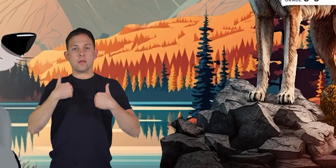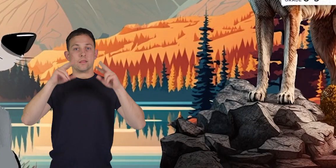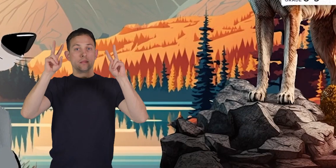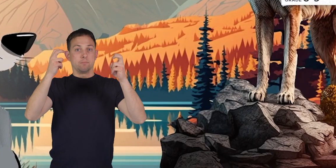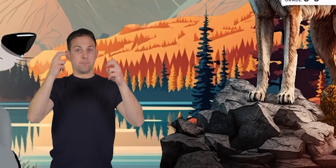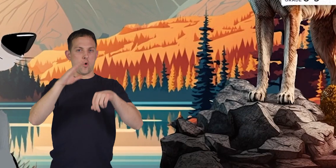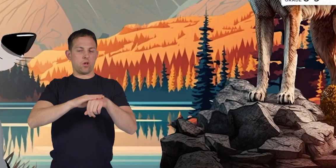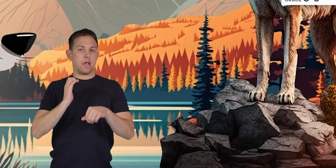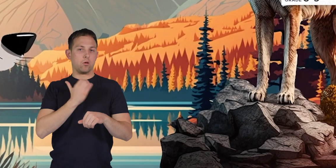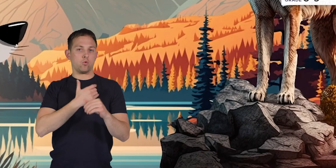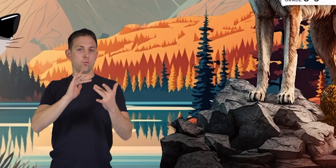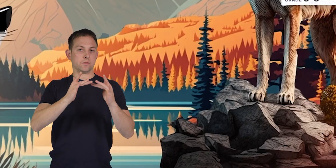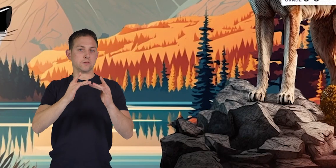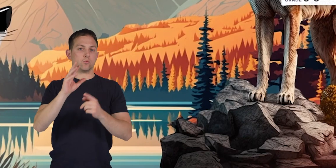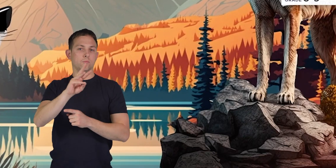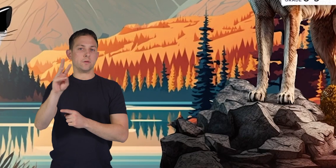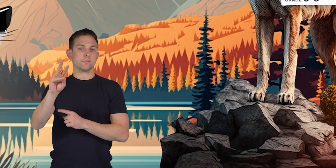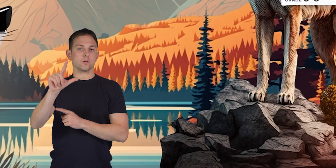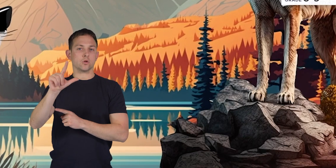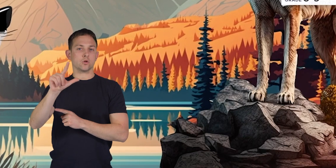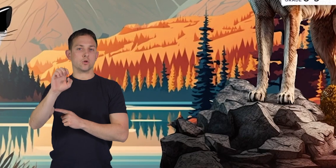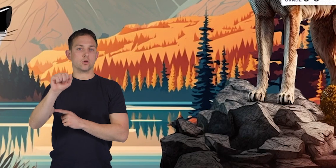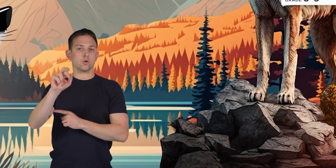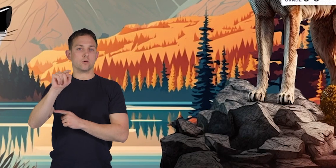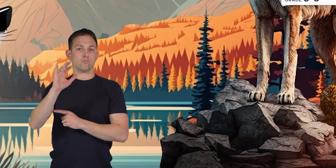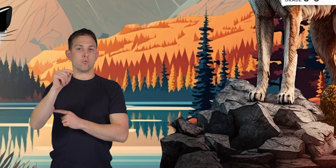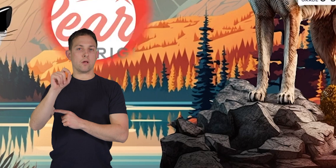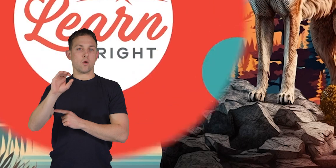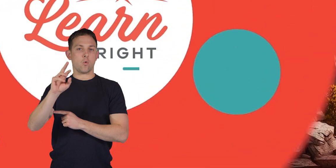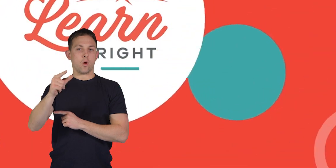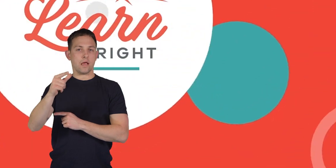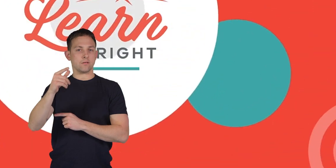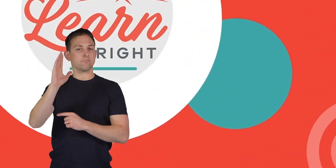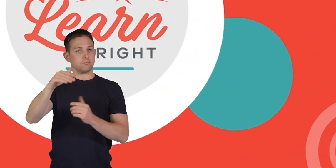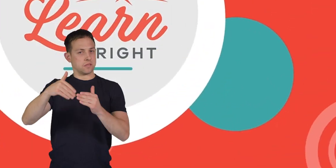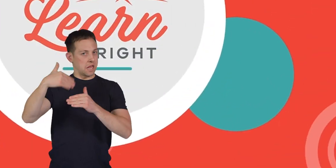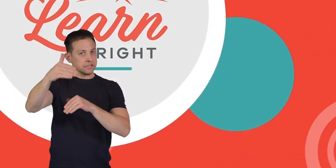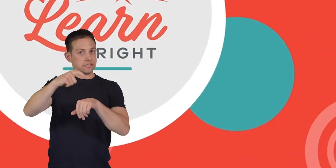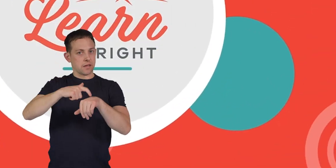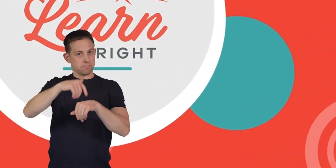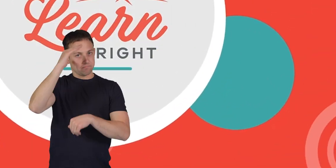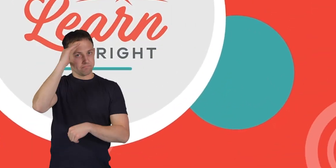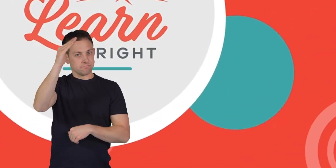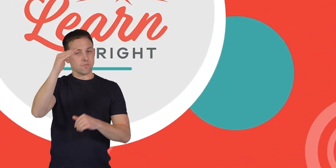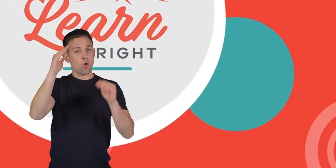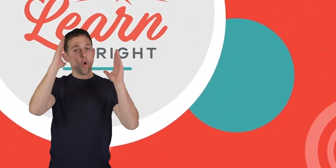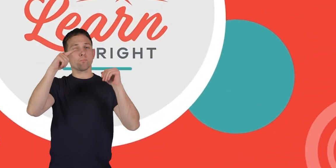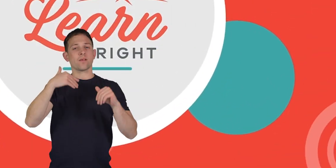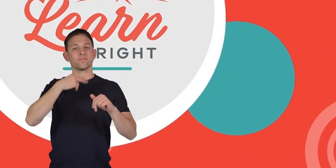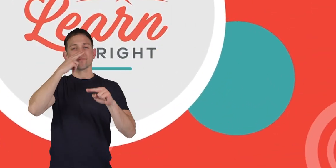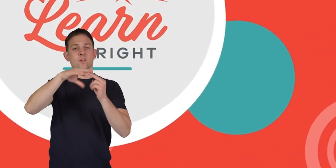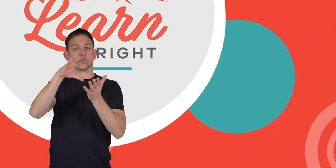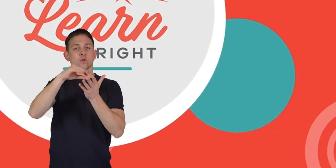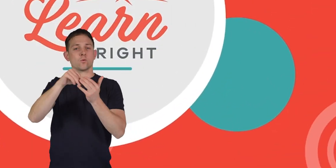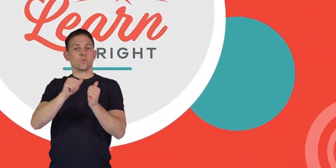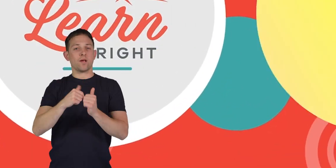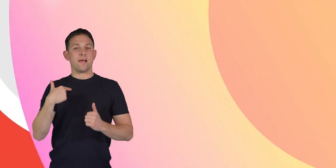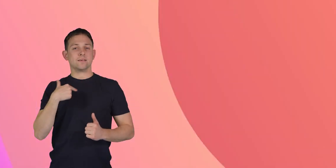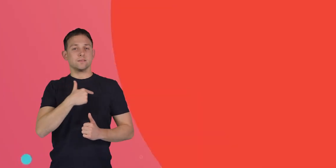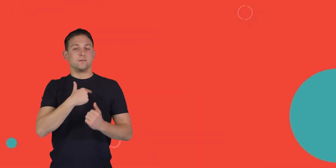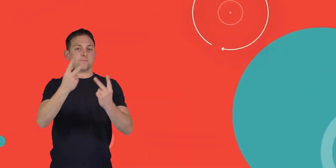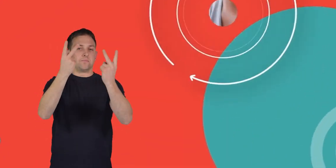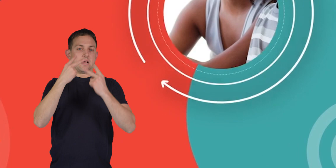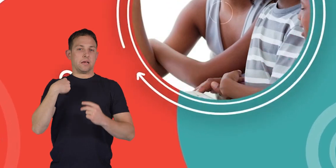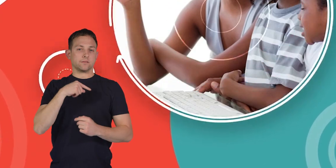website, learnbright.org. Until next time! Hope you had fun learning with us! Visit